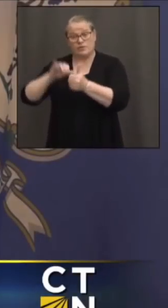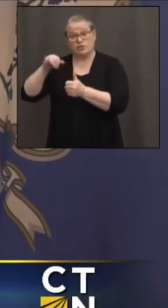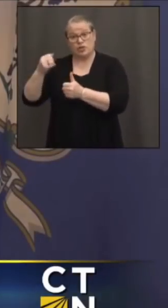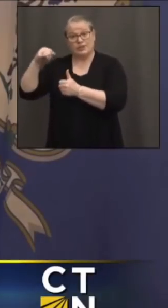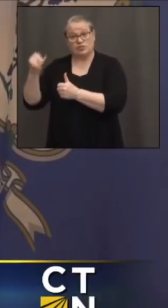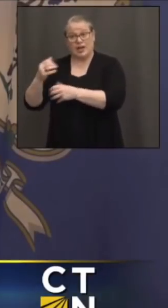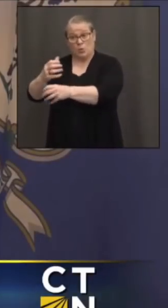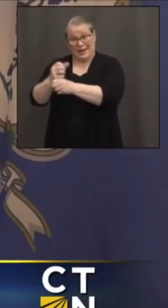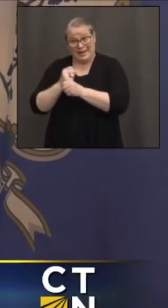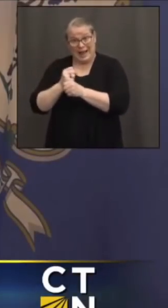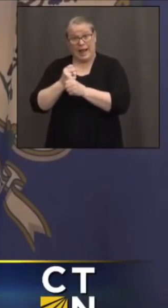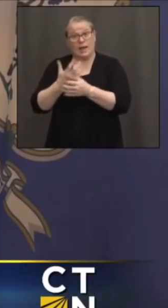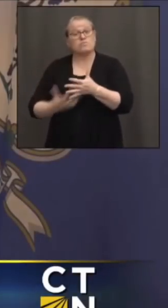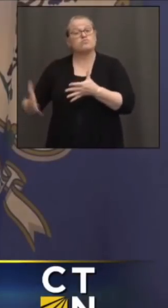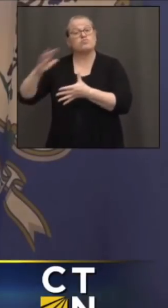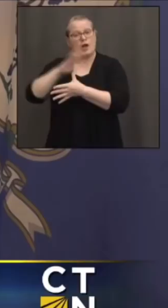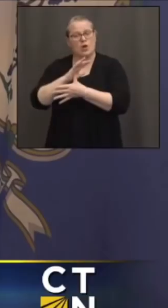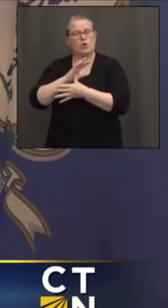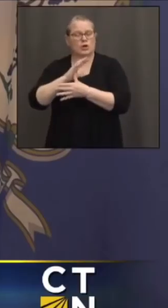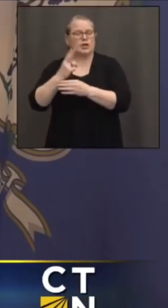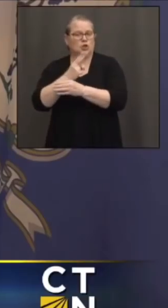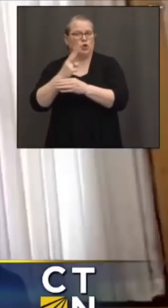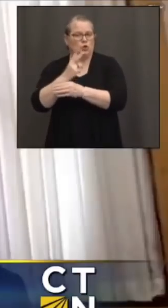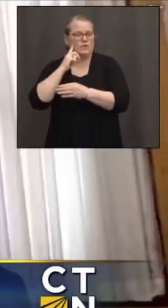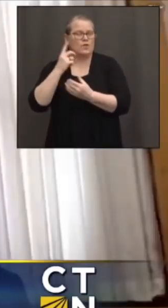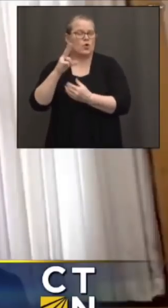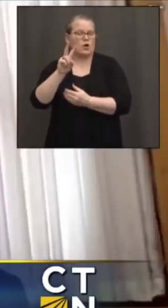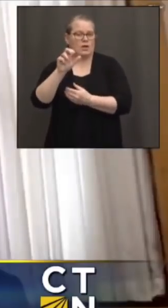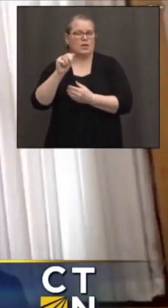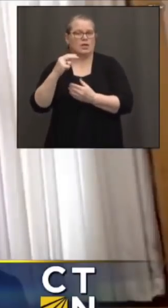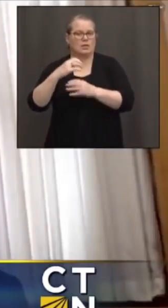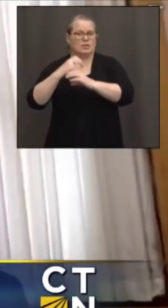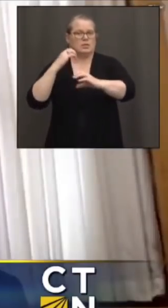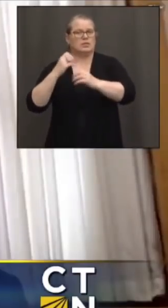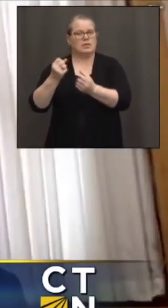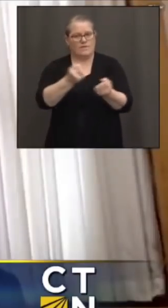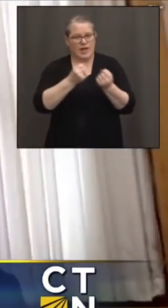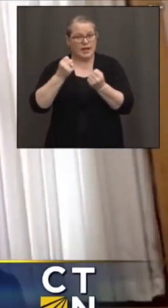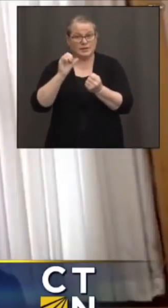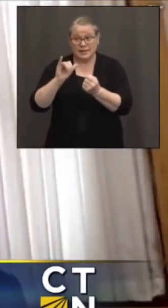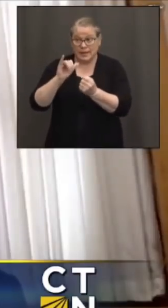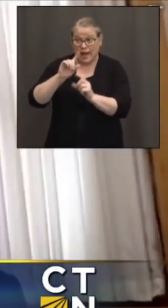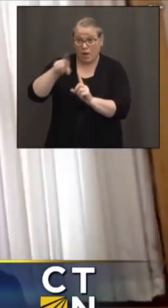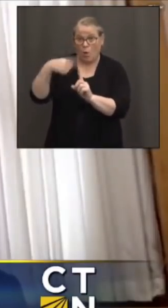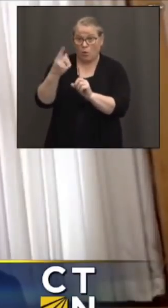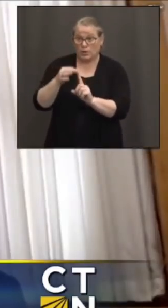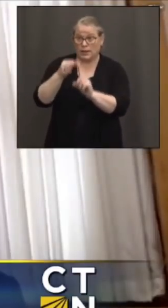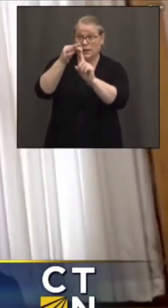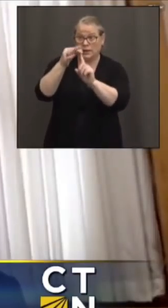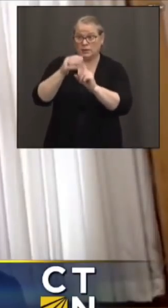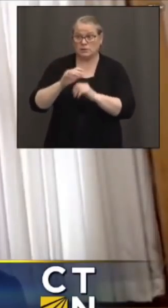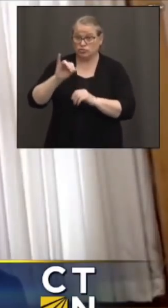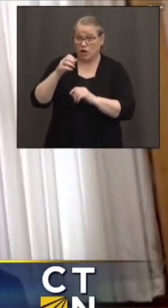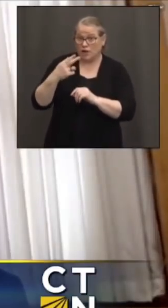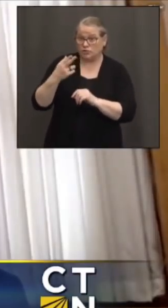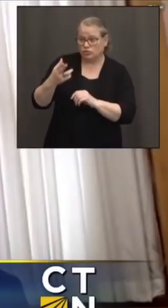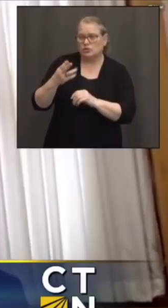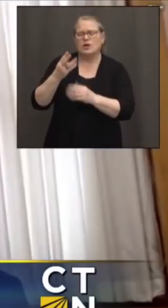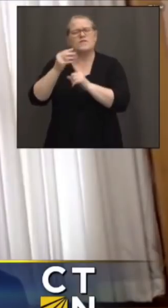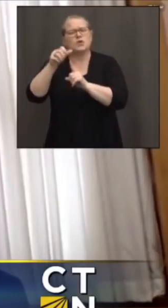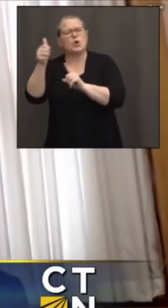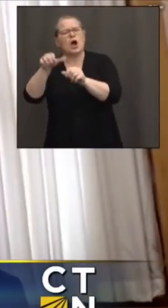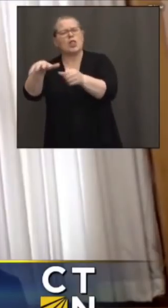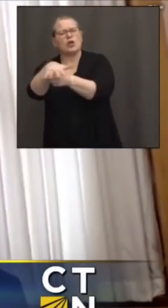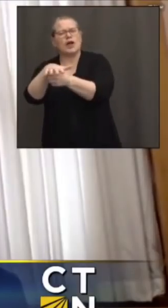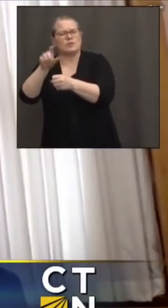that exclusive right now, Josh? There's a couple other very small areas where it's needed. But the vast majority of the Johnson